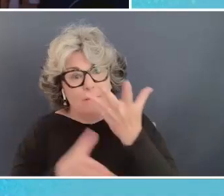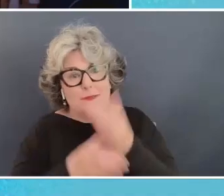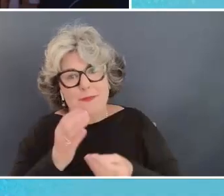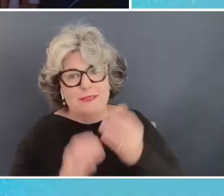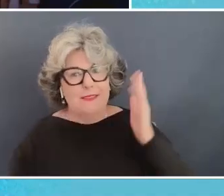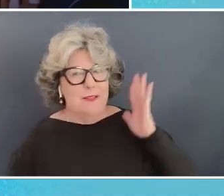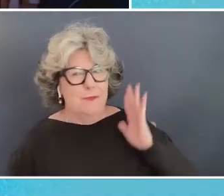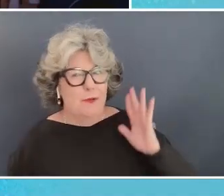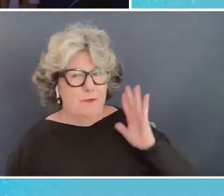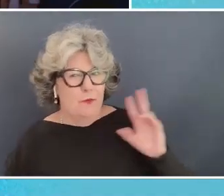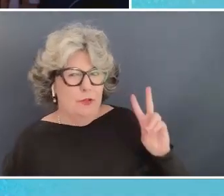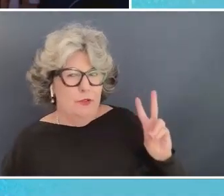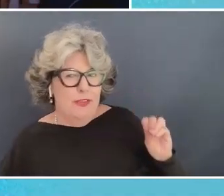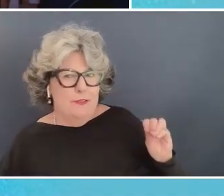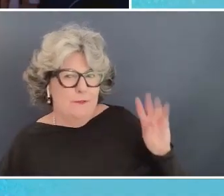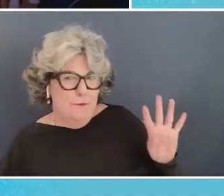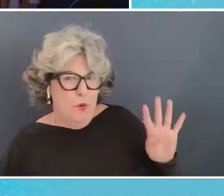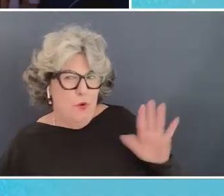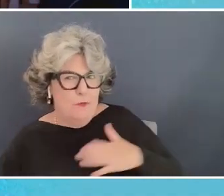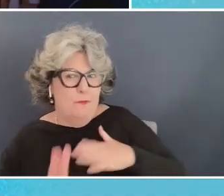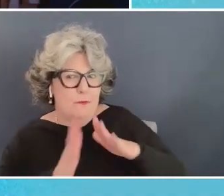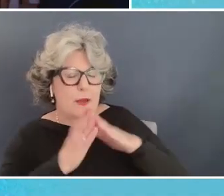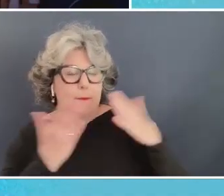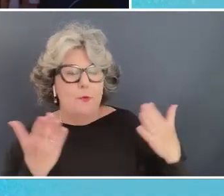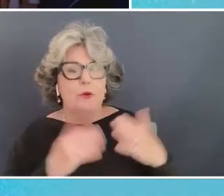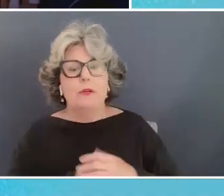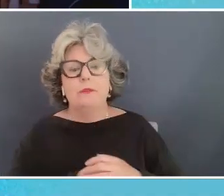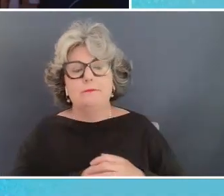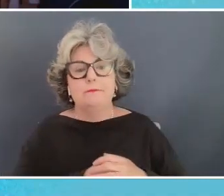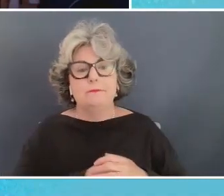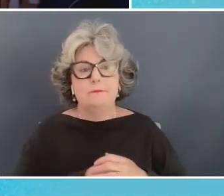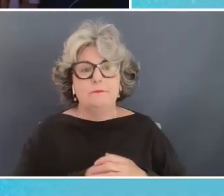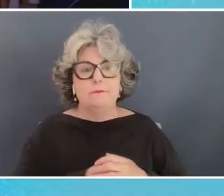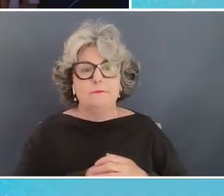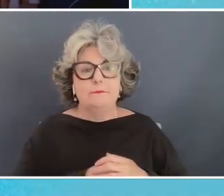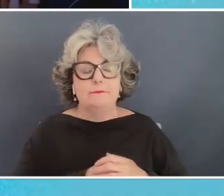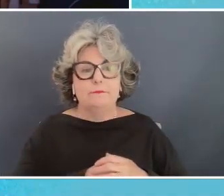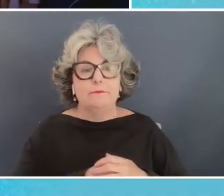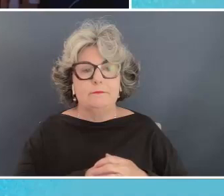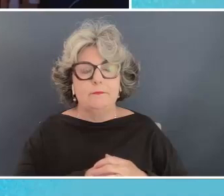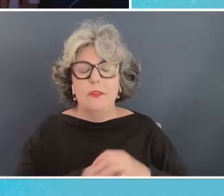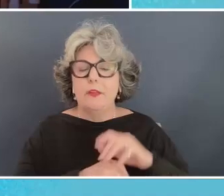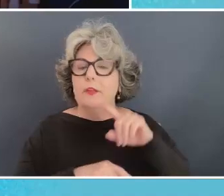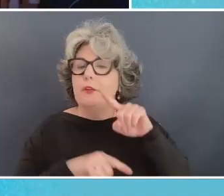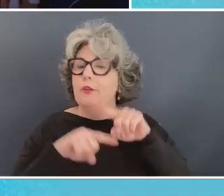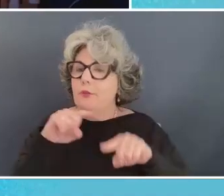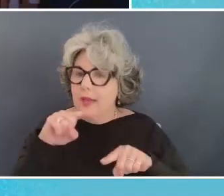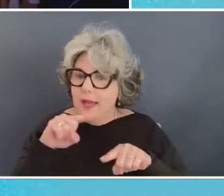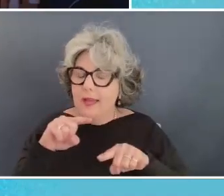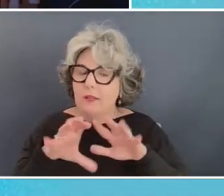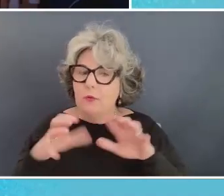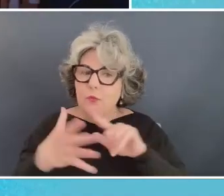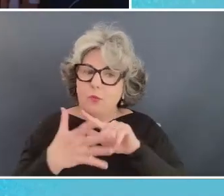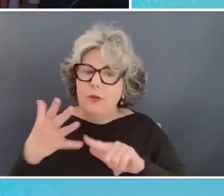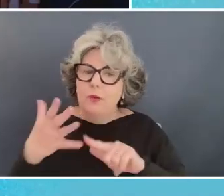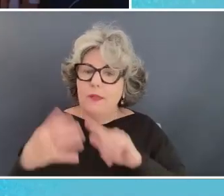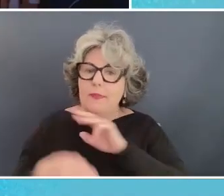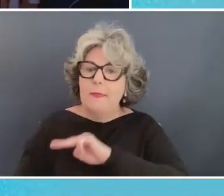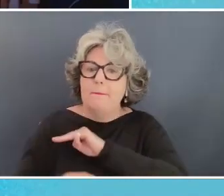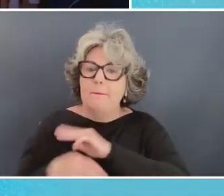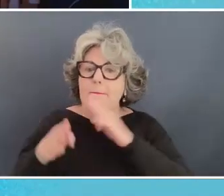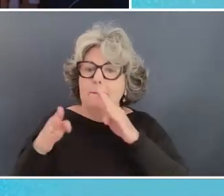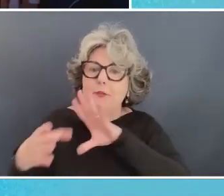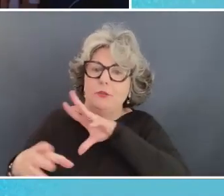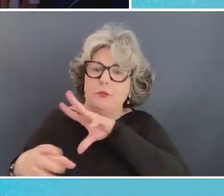missing was again you can't do that without also connecting those ministers to